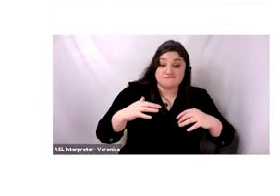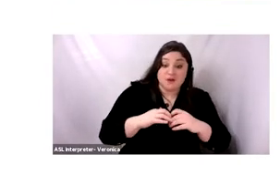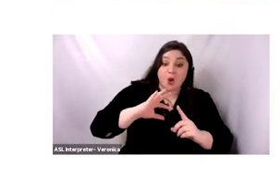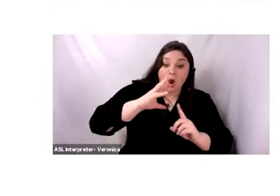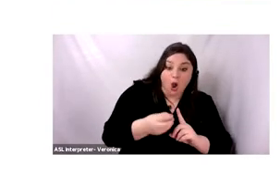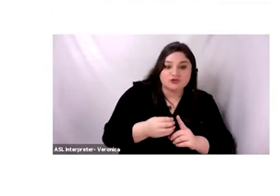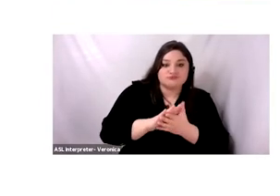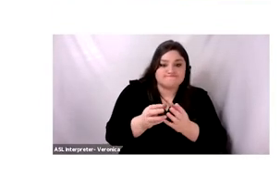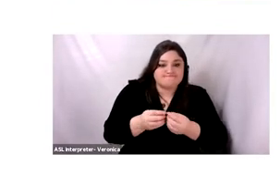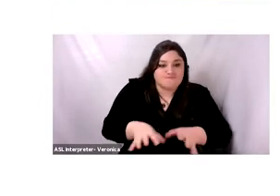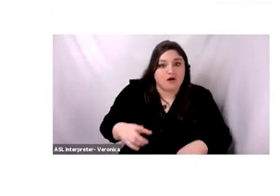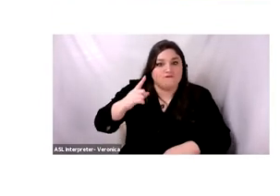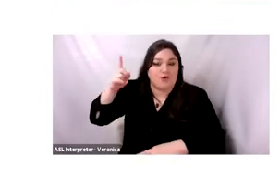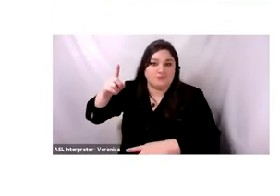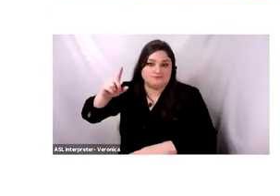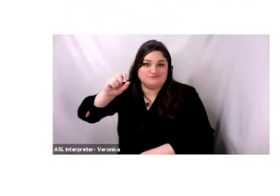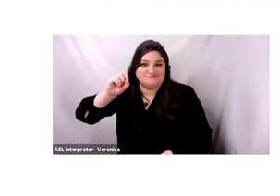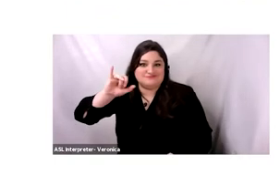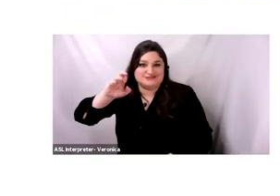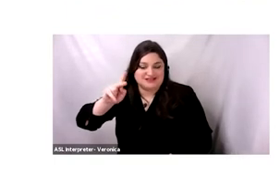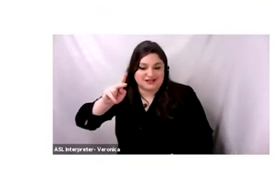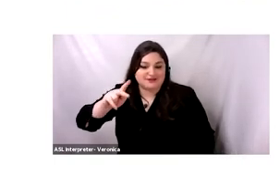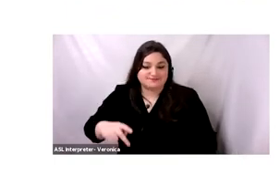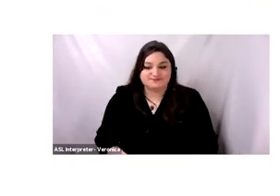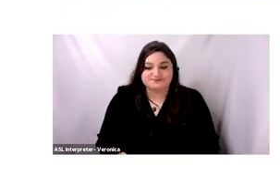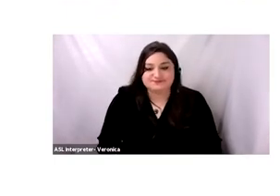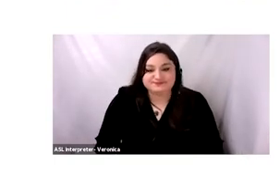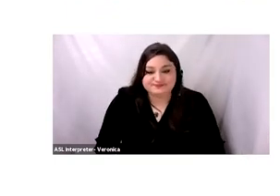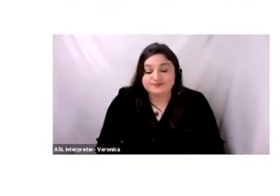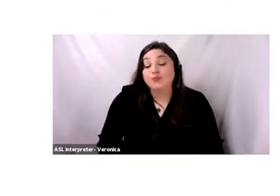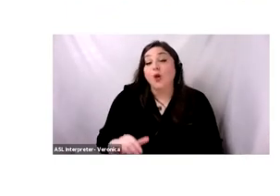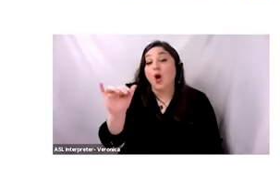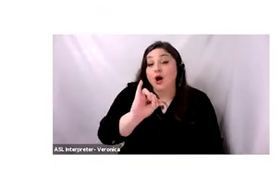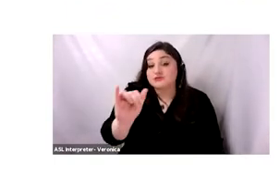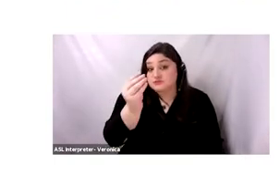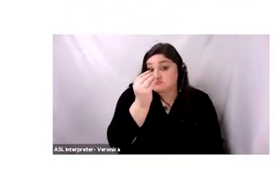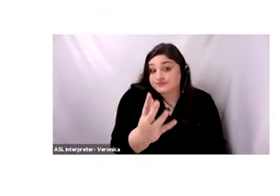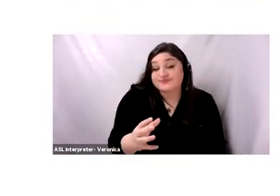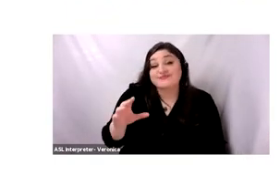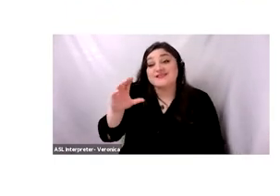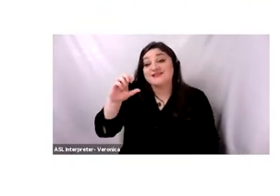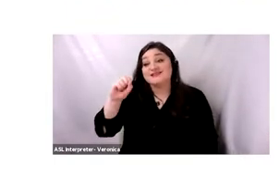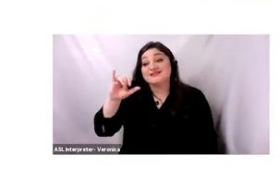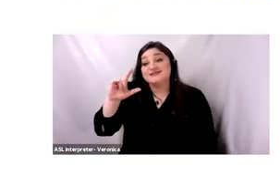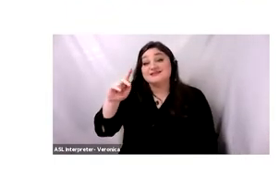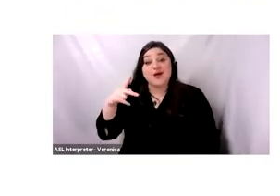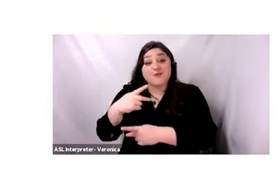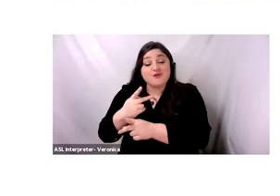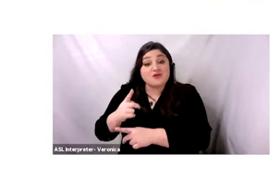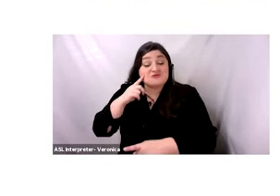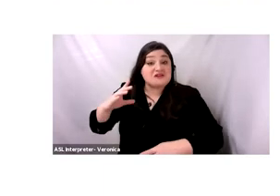Also, there is a side, a very dark side to silk production. These are one of the